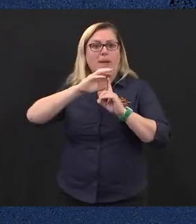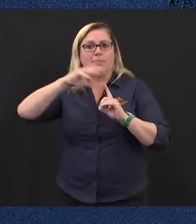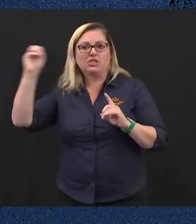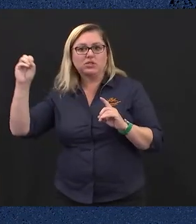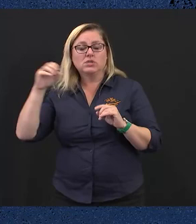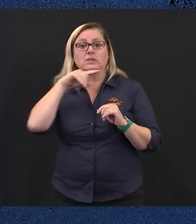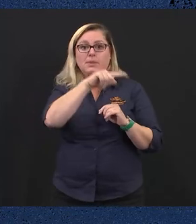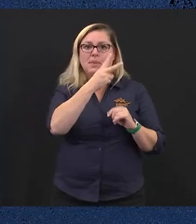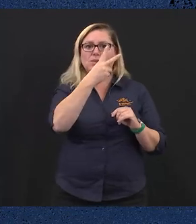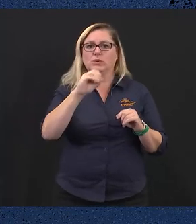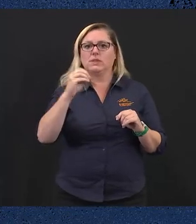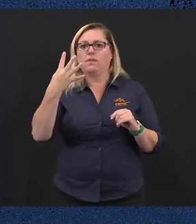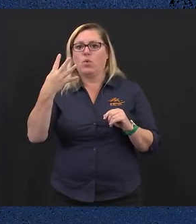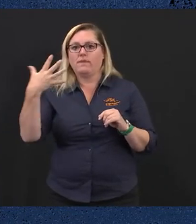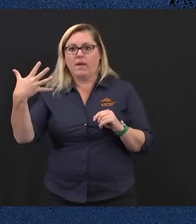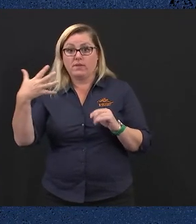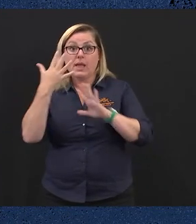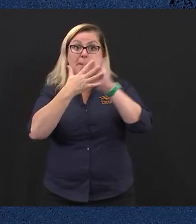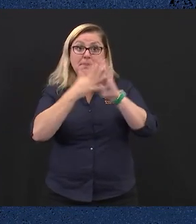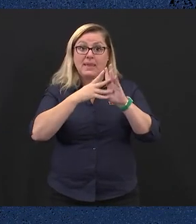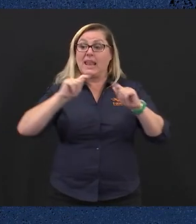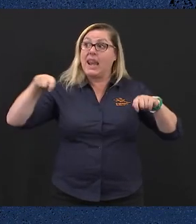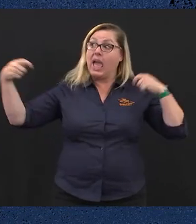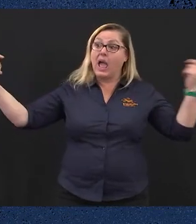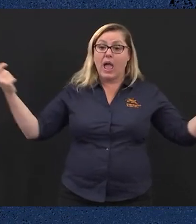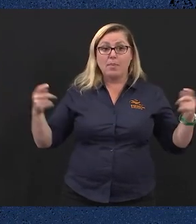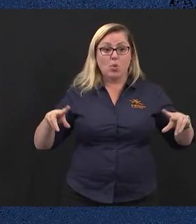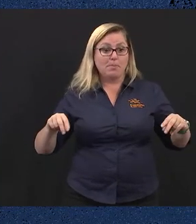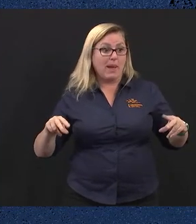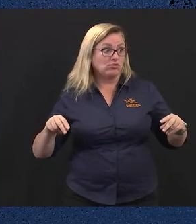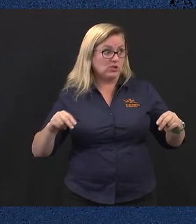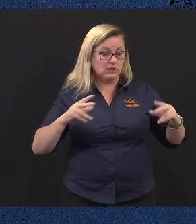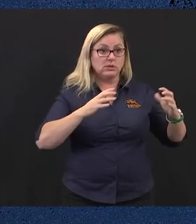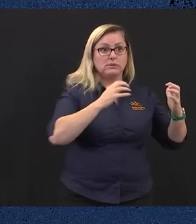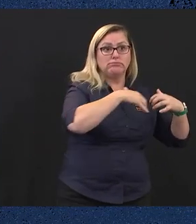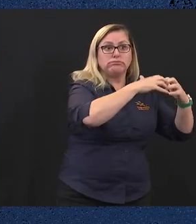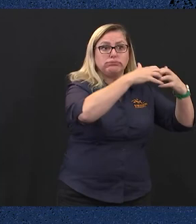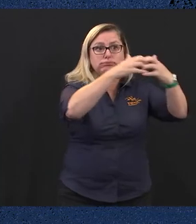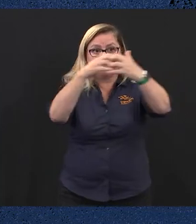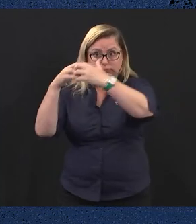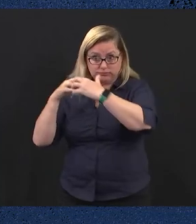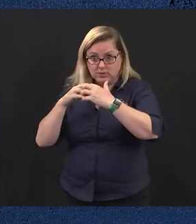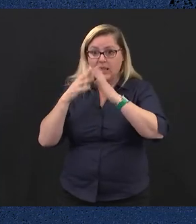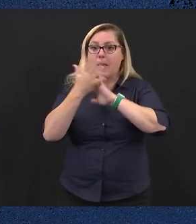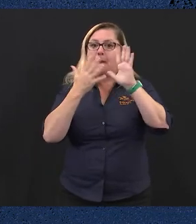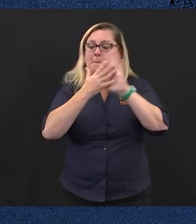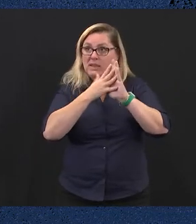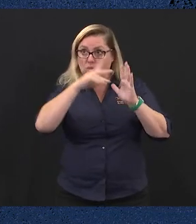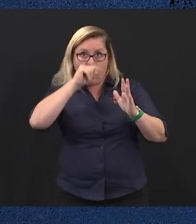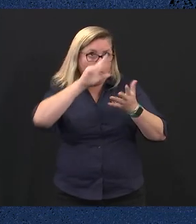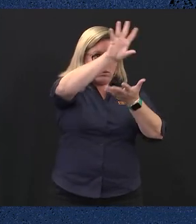100 neighbourhood batteries will also be installed across Victoria to create localised energy storage.